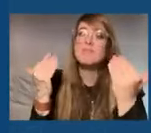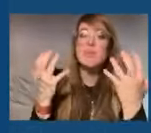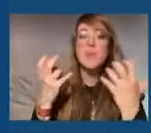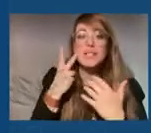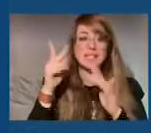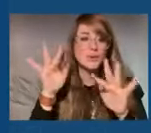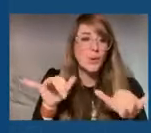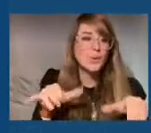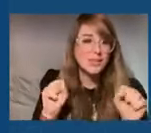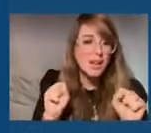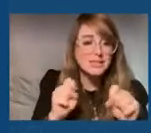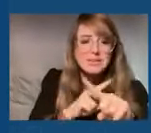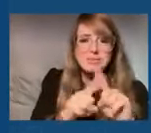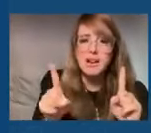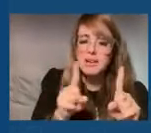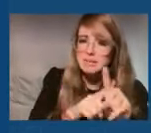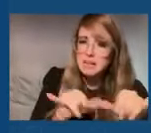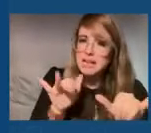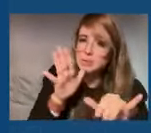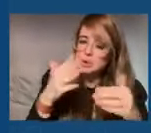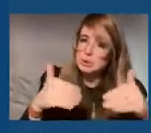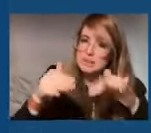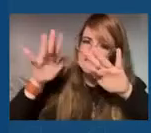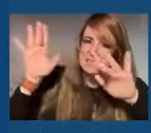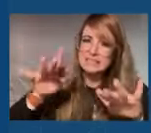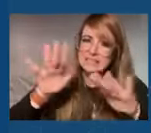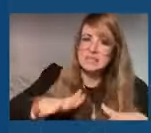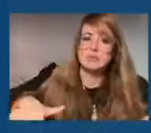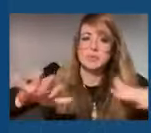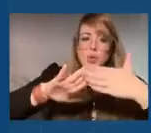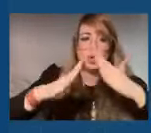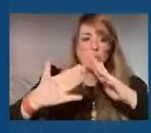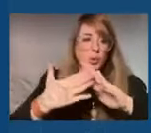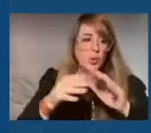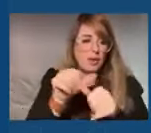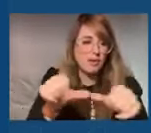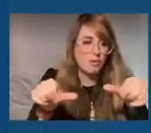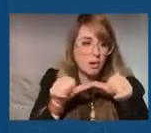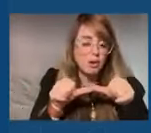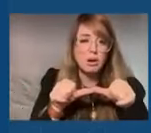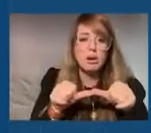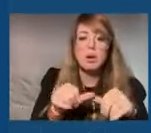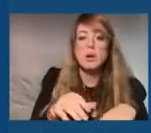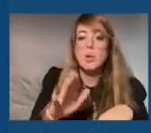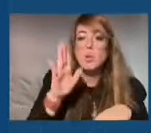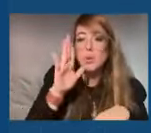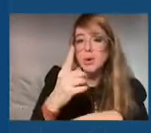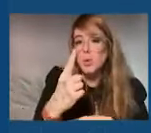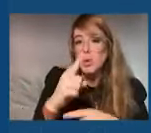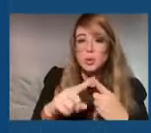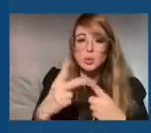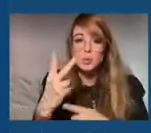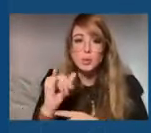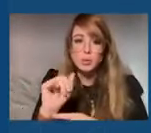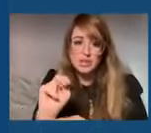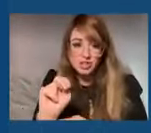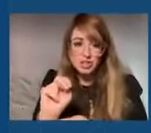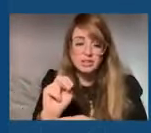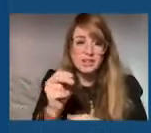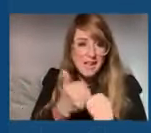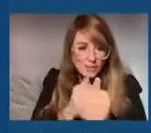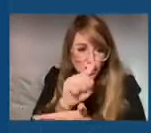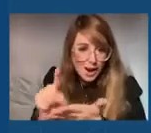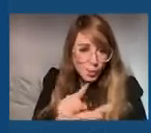it's going to hit during the commuting area, and that's going to be tough. Our peak is going about one to two inches per hour Thursday night through Friday.